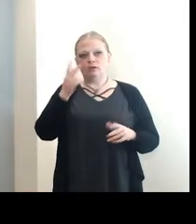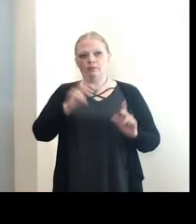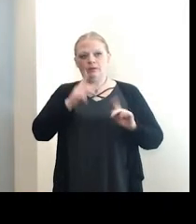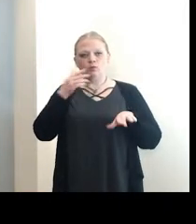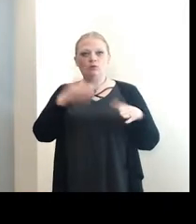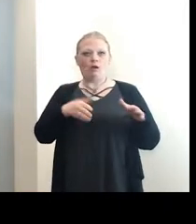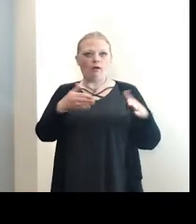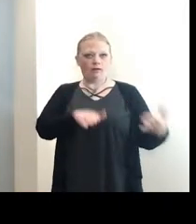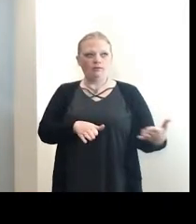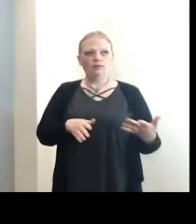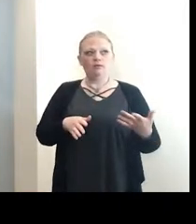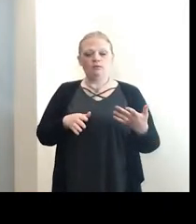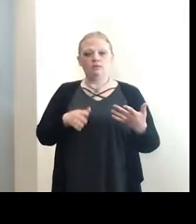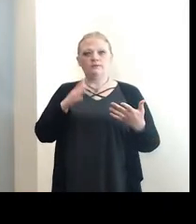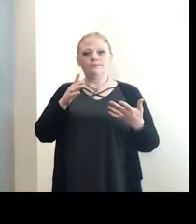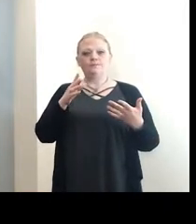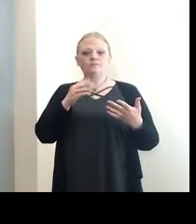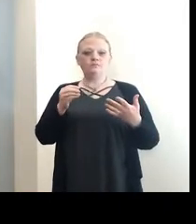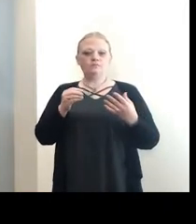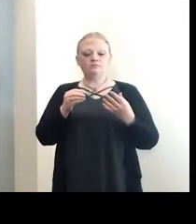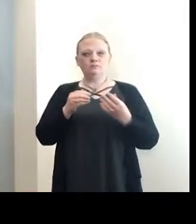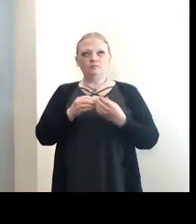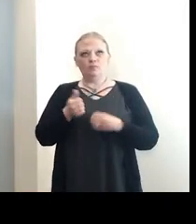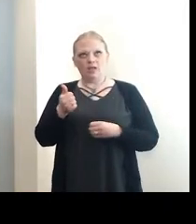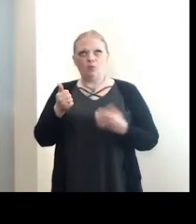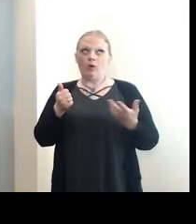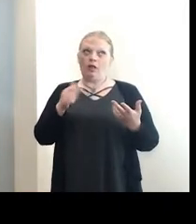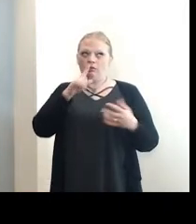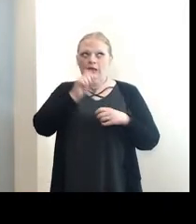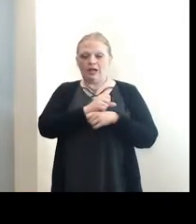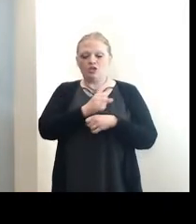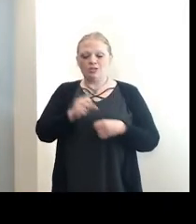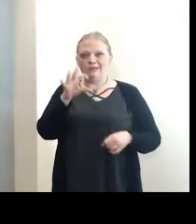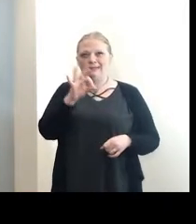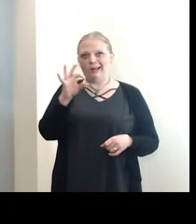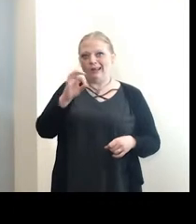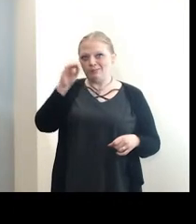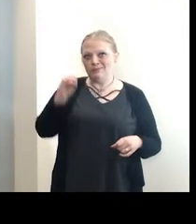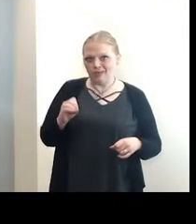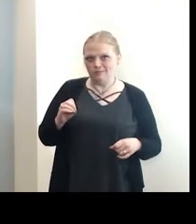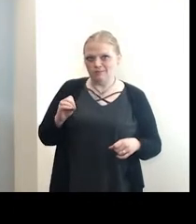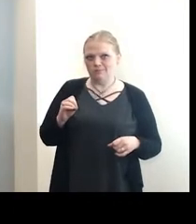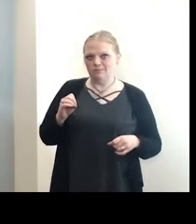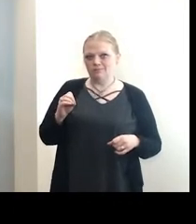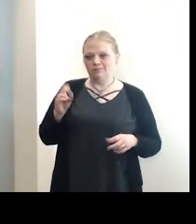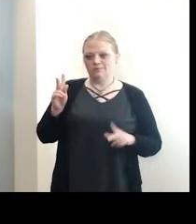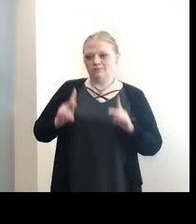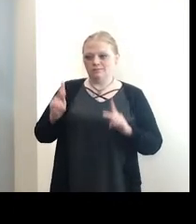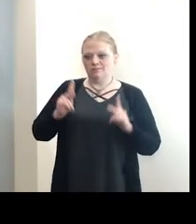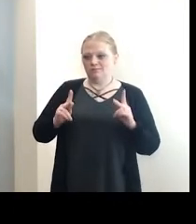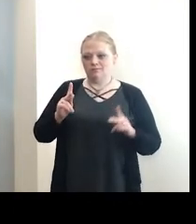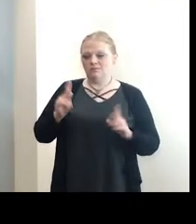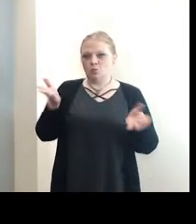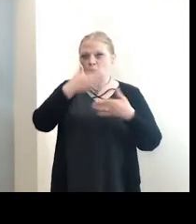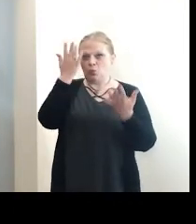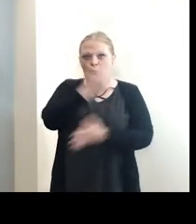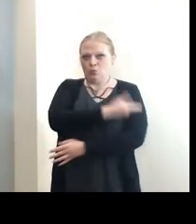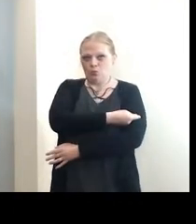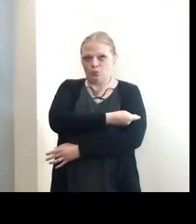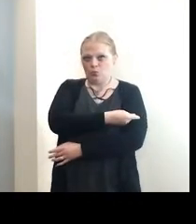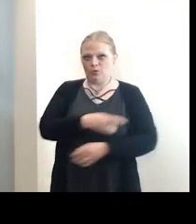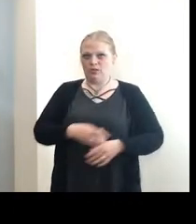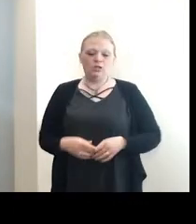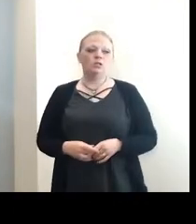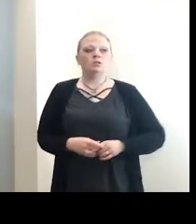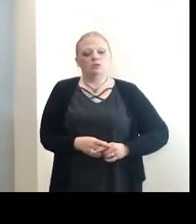we'll talk about the vast majority actually almost 99% of these individuals were not vaccinated. So